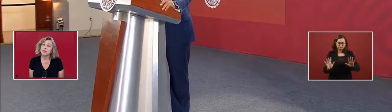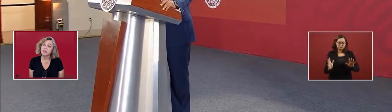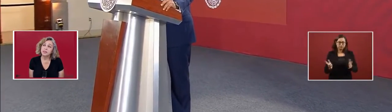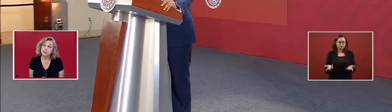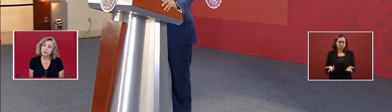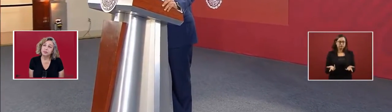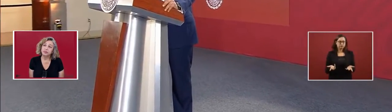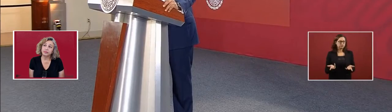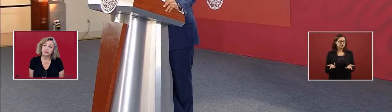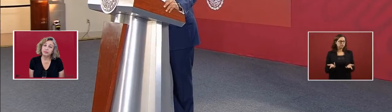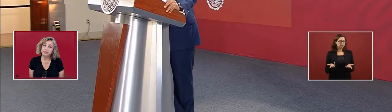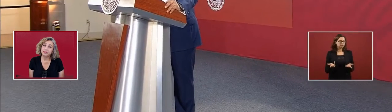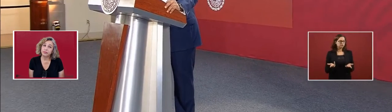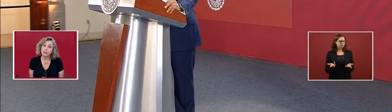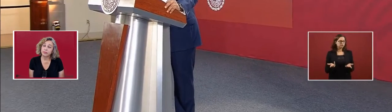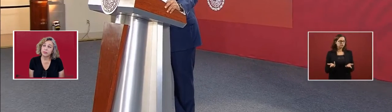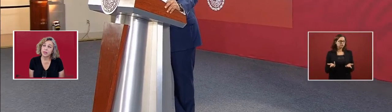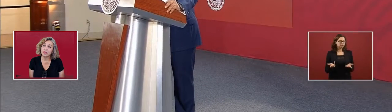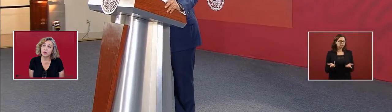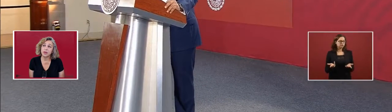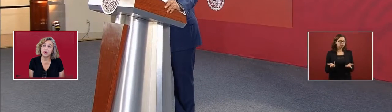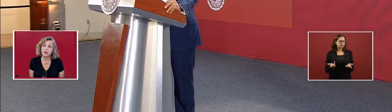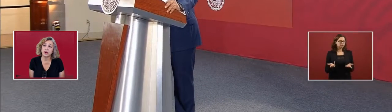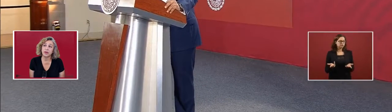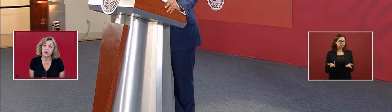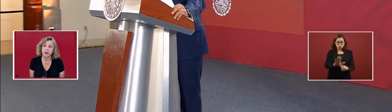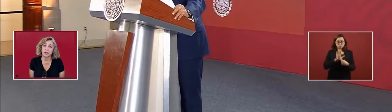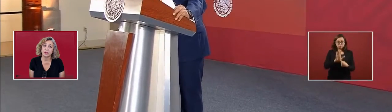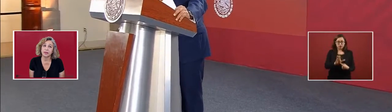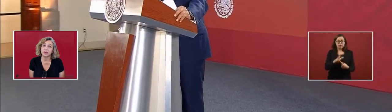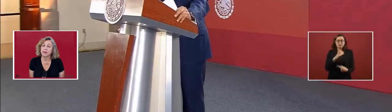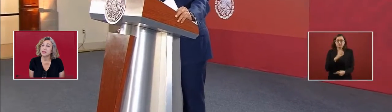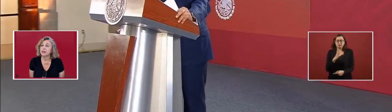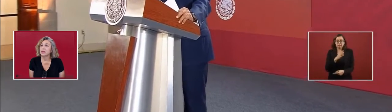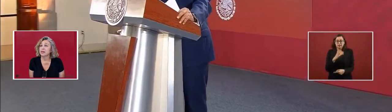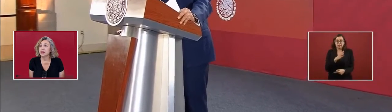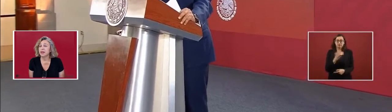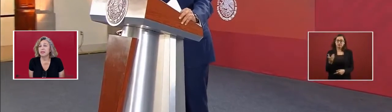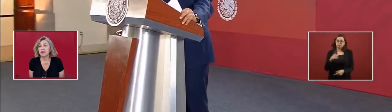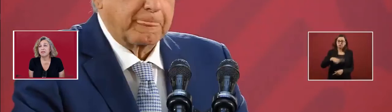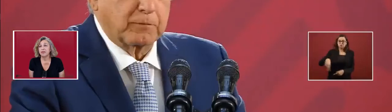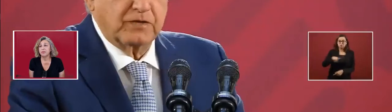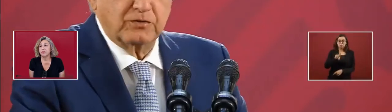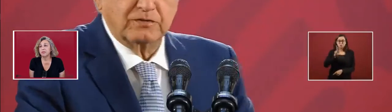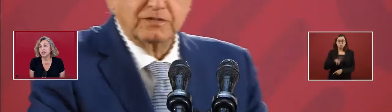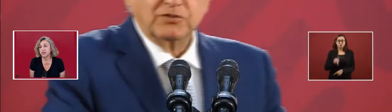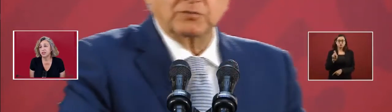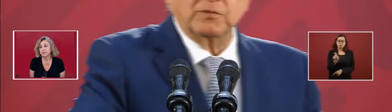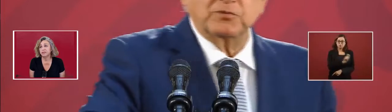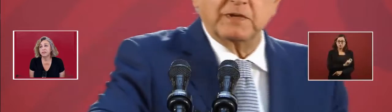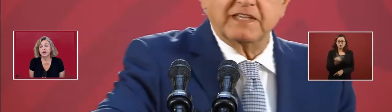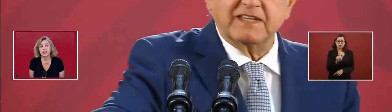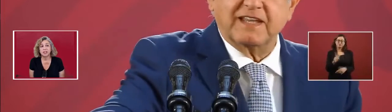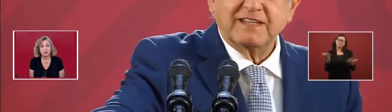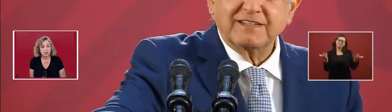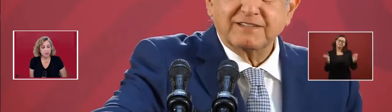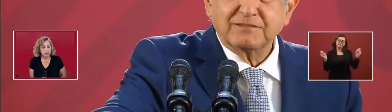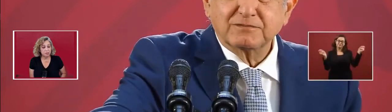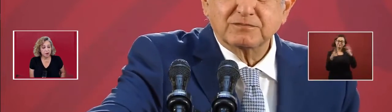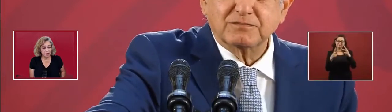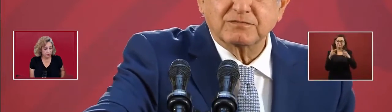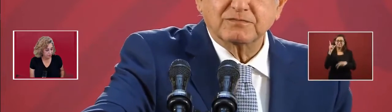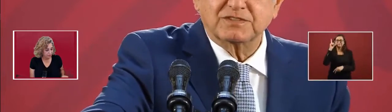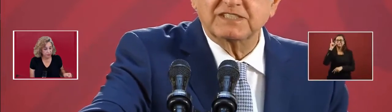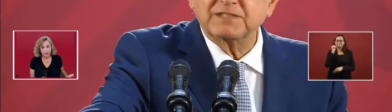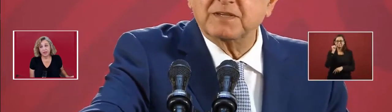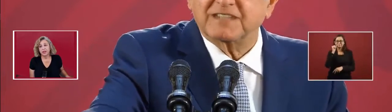the way they're occurring. And they are very professional. So we'll see you